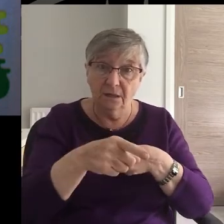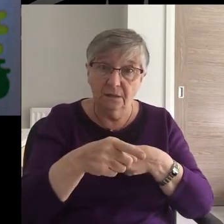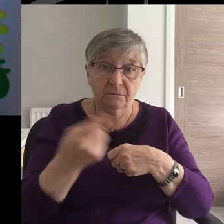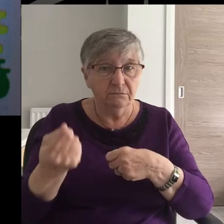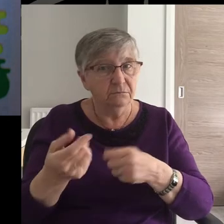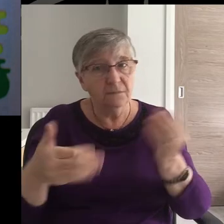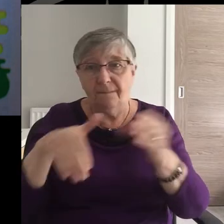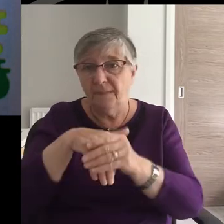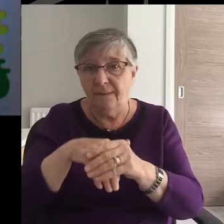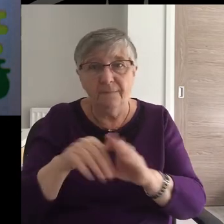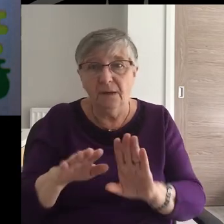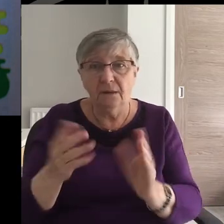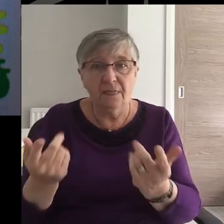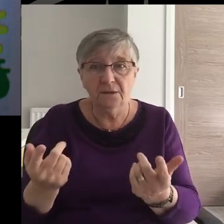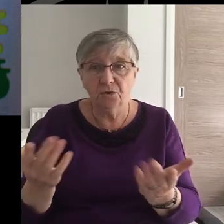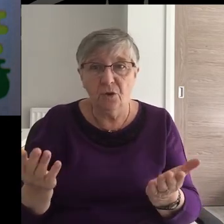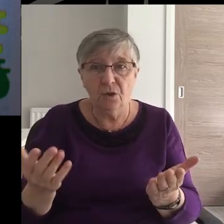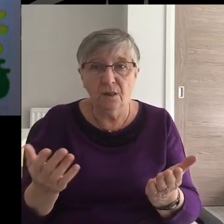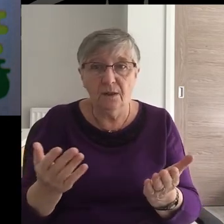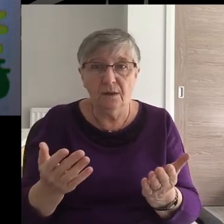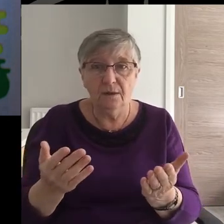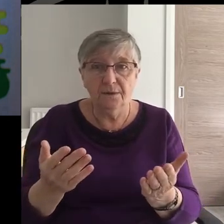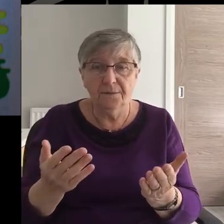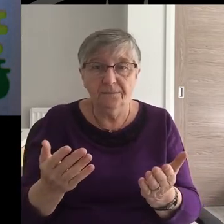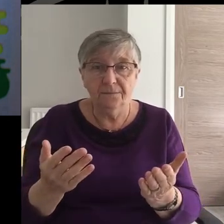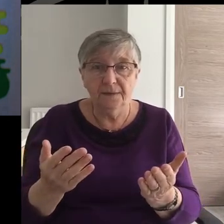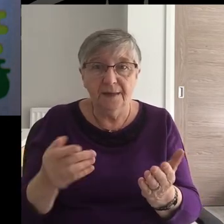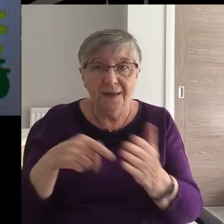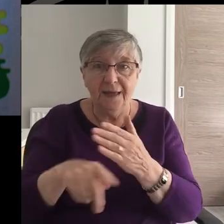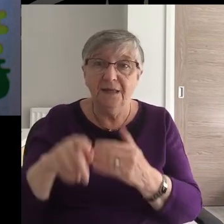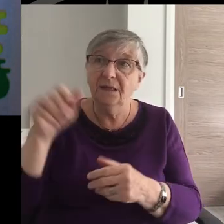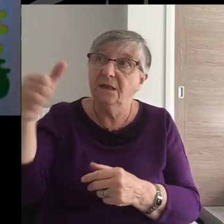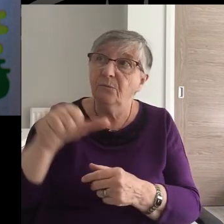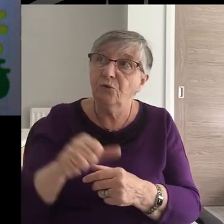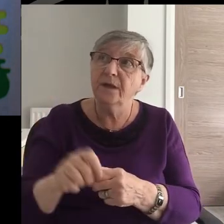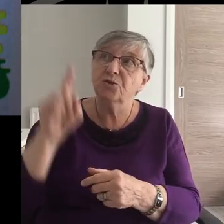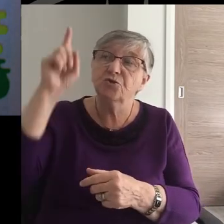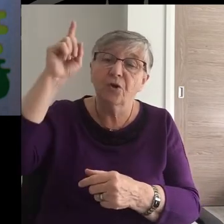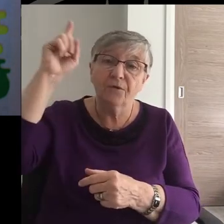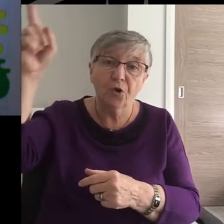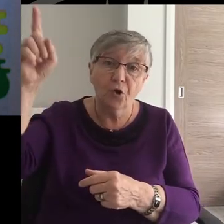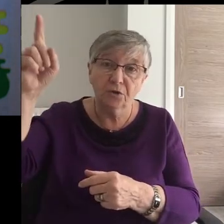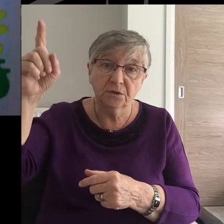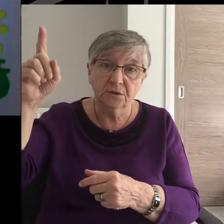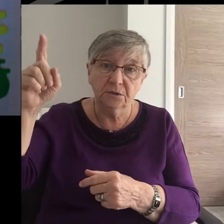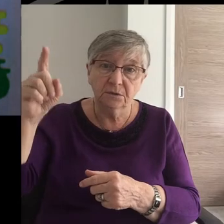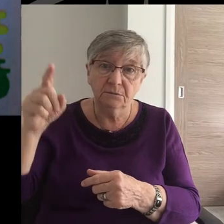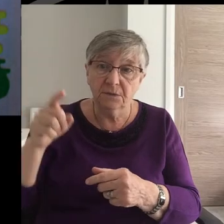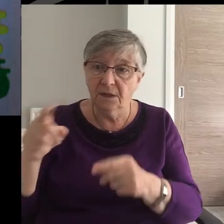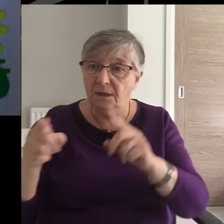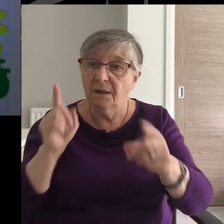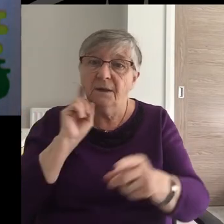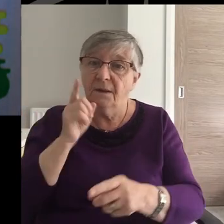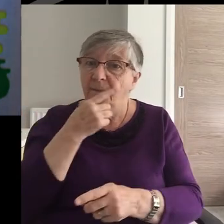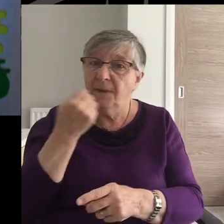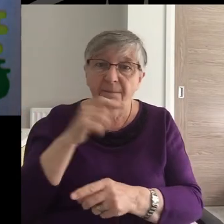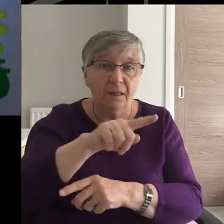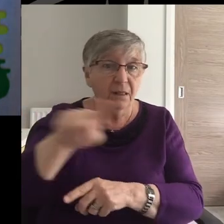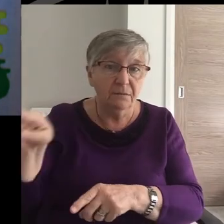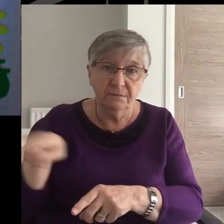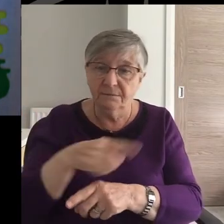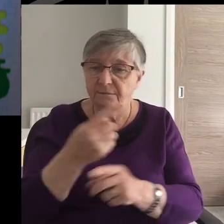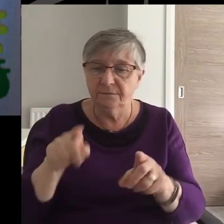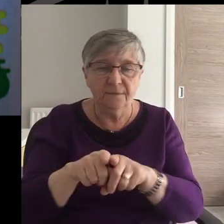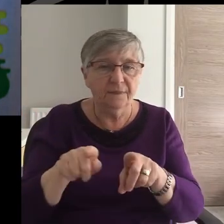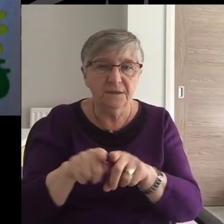master was the humble church member. In the presence of God, the social distinctions of the world